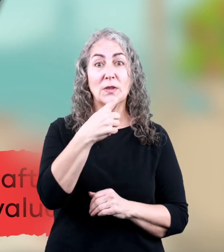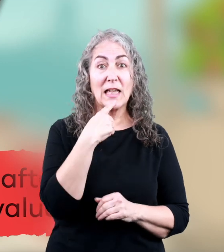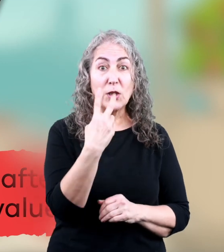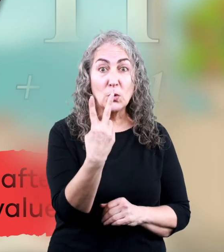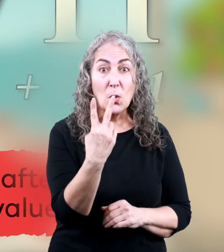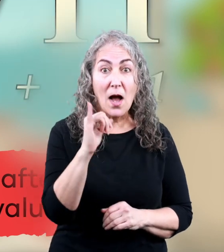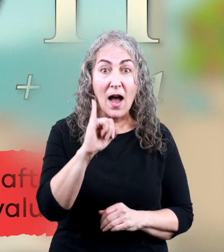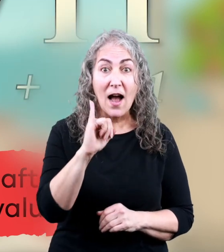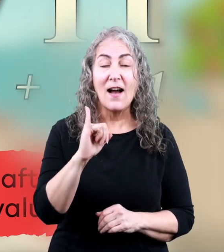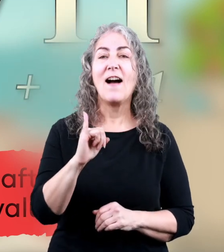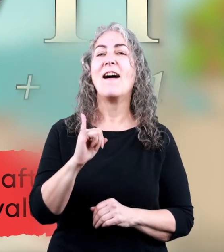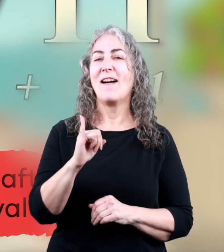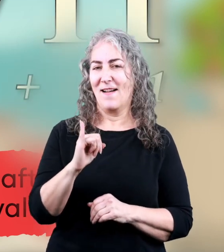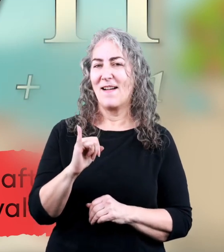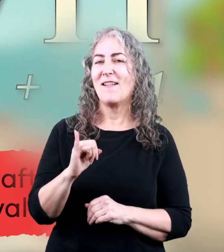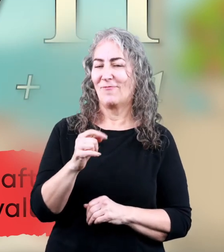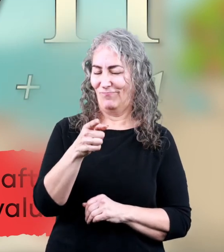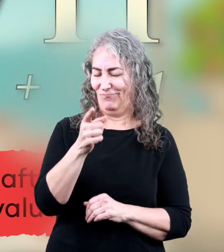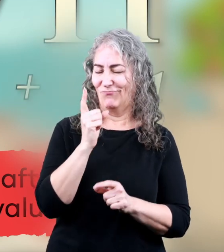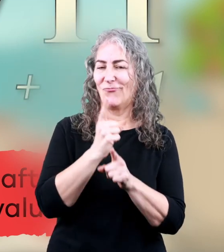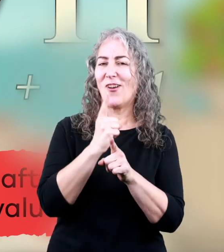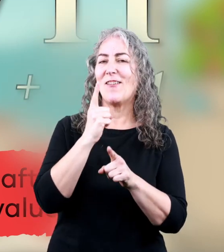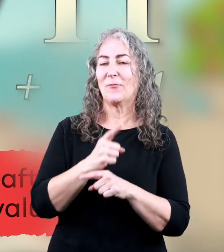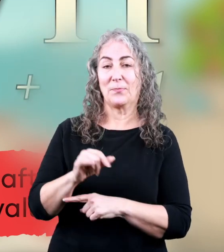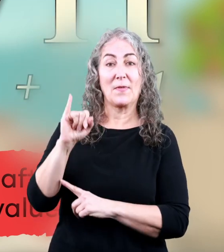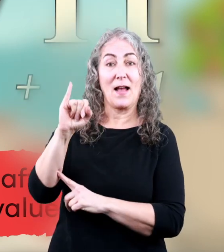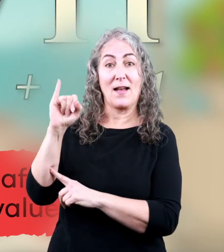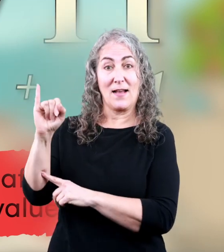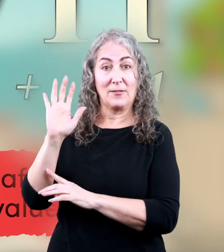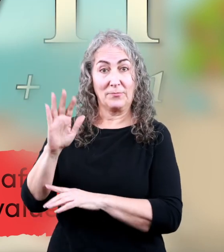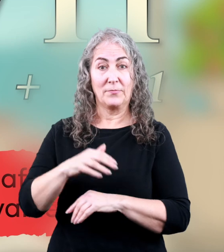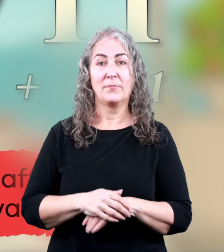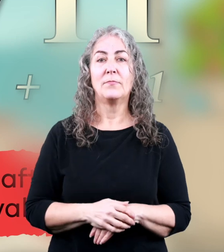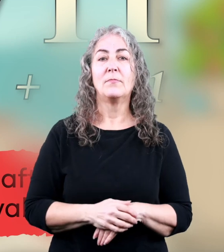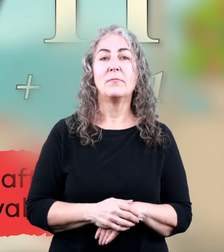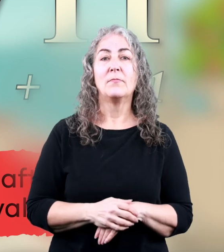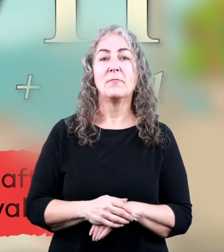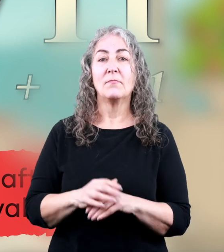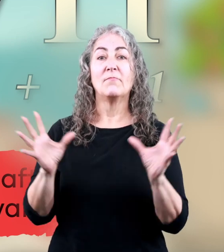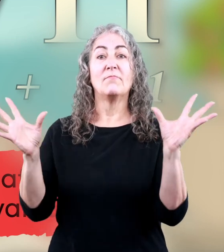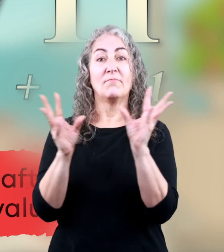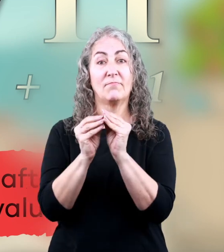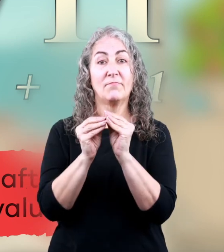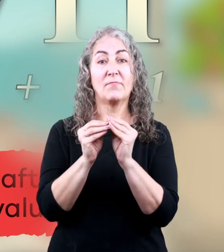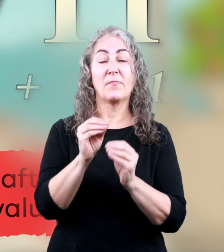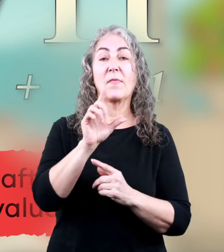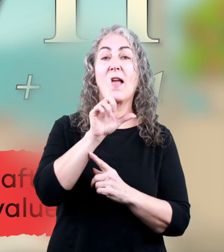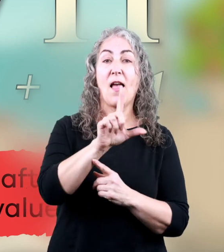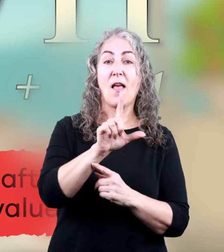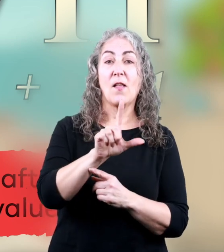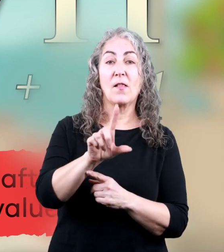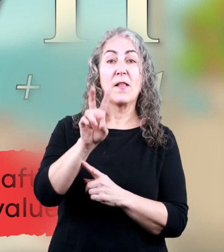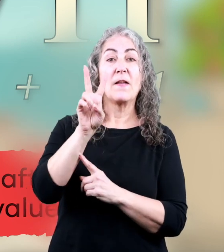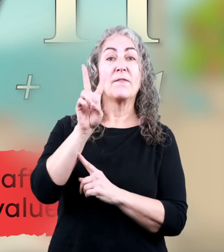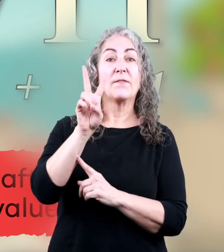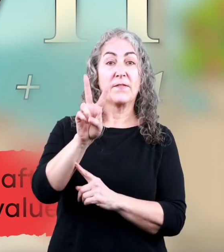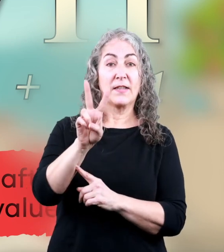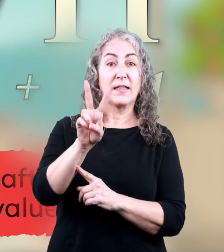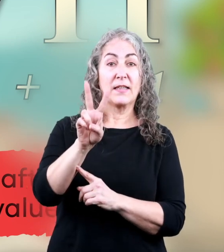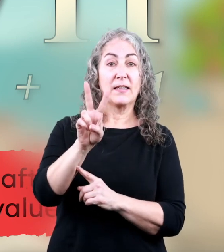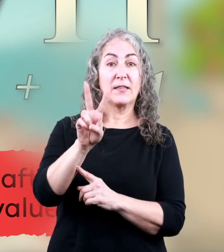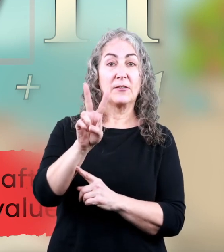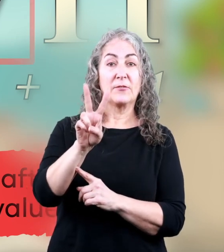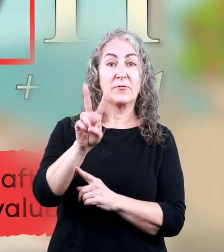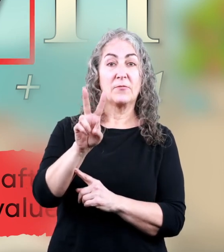If you said two i's, then you've got it! 57 is written l,